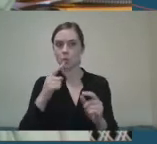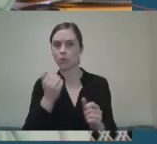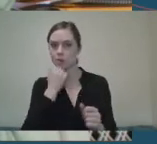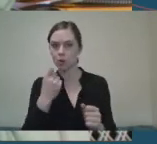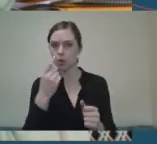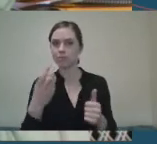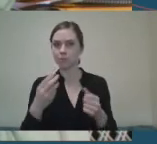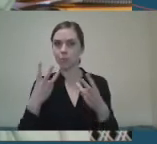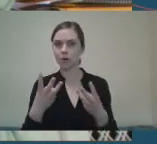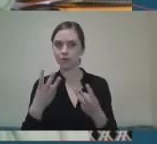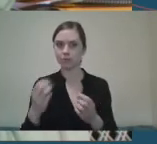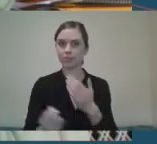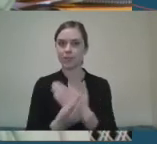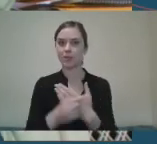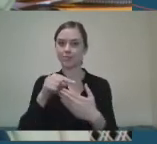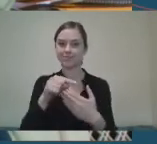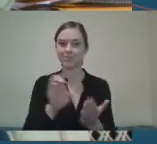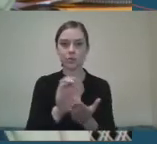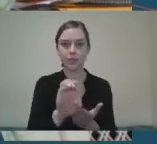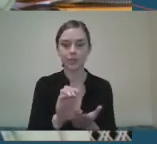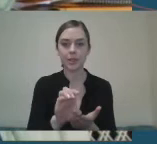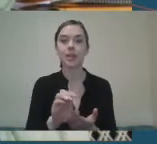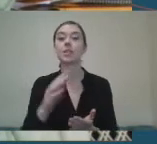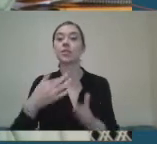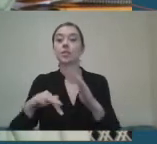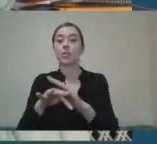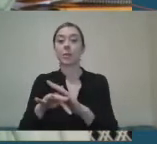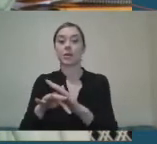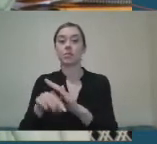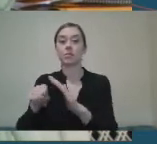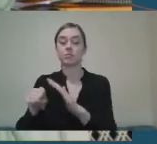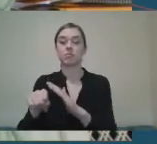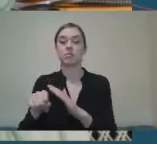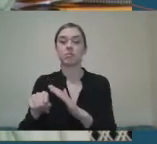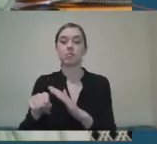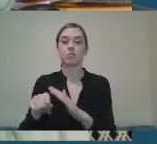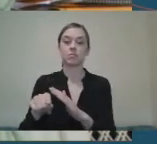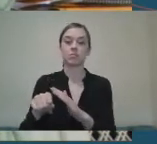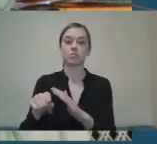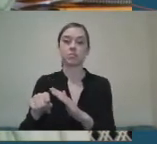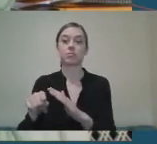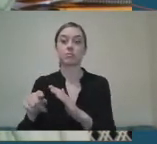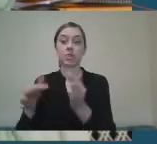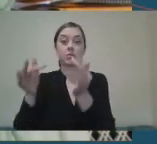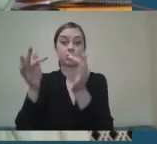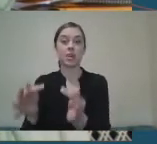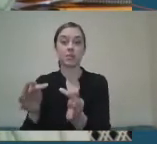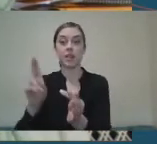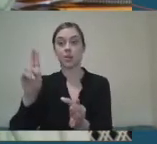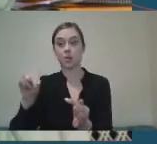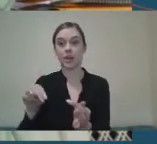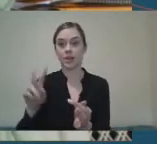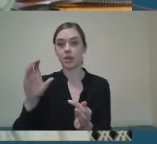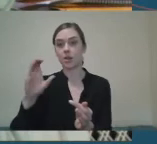just to say in a broader context as well, as a government, part of the program for government, and we've obviously ratified the UN convention for people with